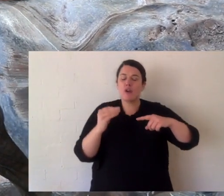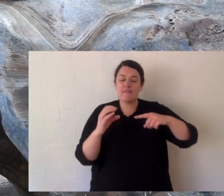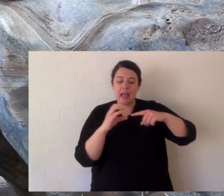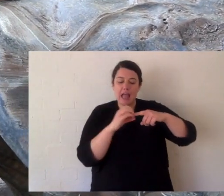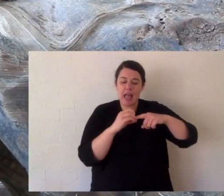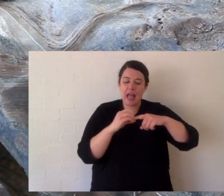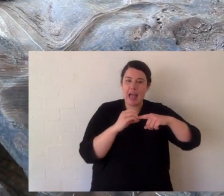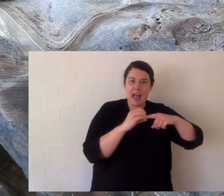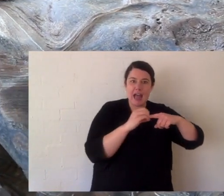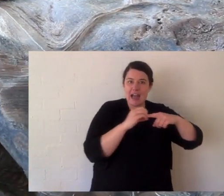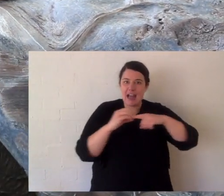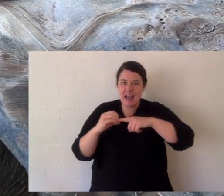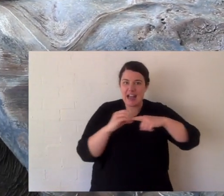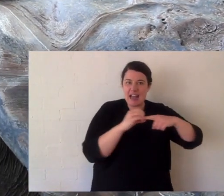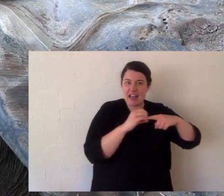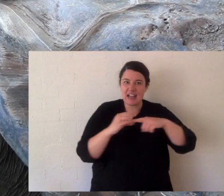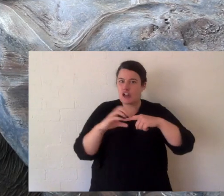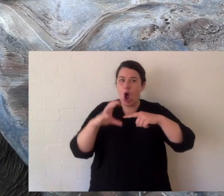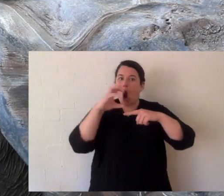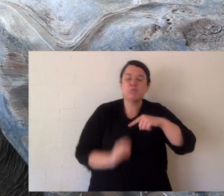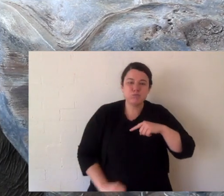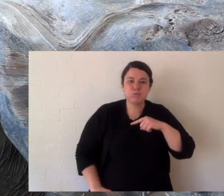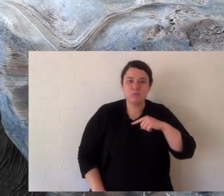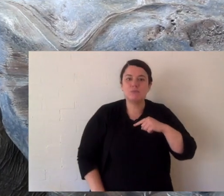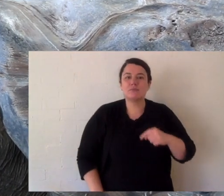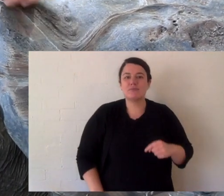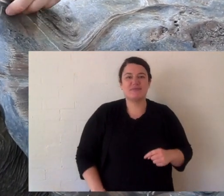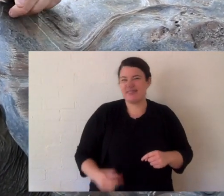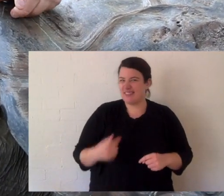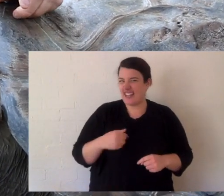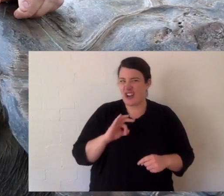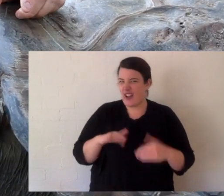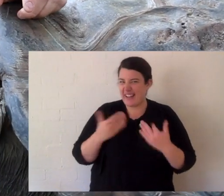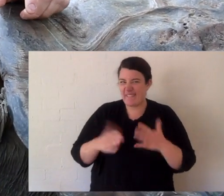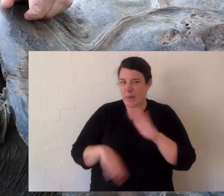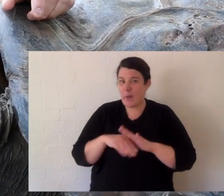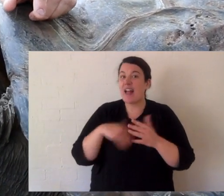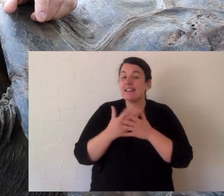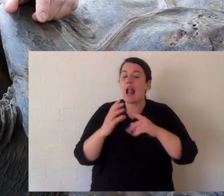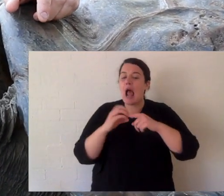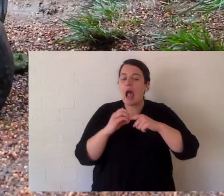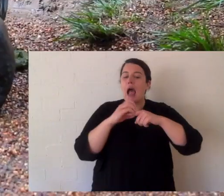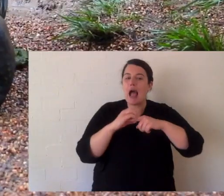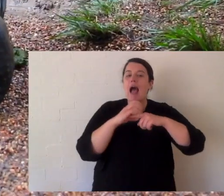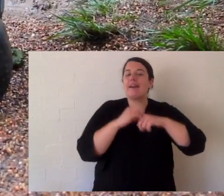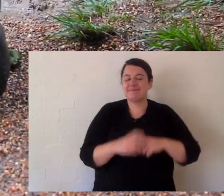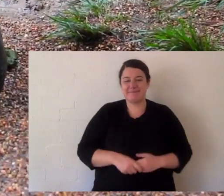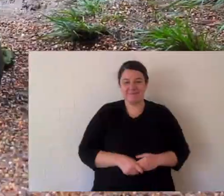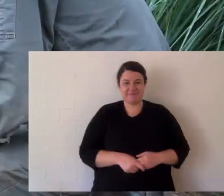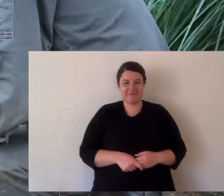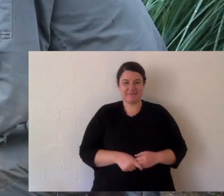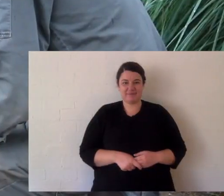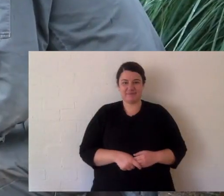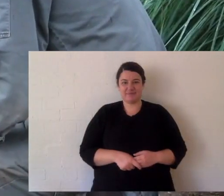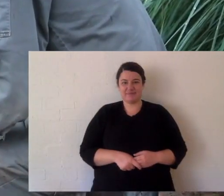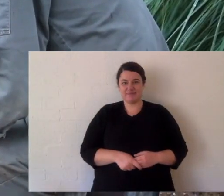he bites softly, because he knows if he bites softly, he can try and take it from me, but I'm not going to let him have it until I get down to my fingers. And